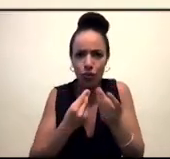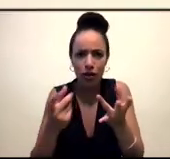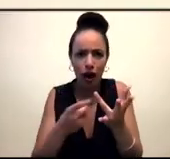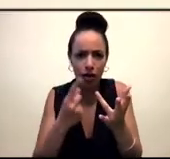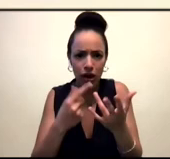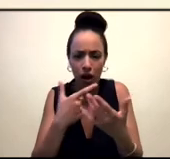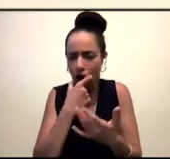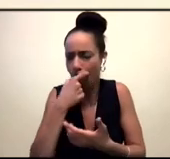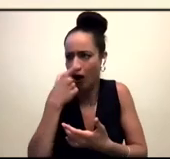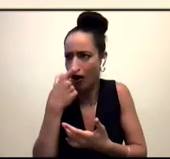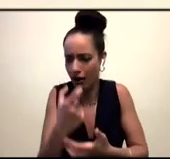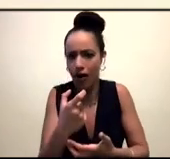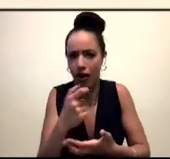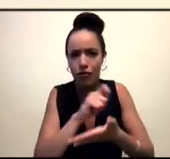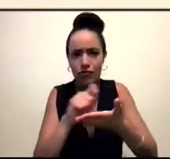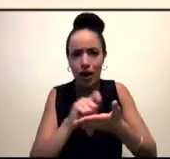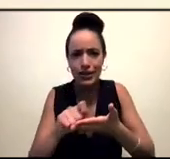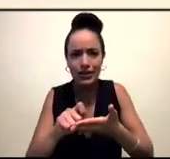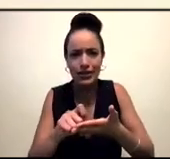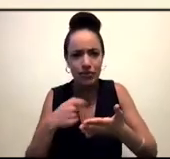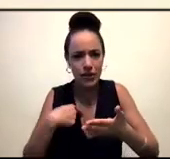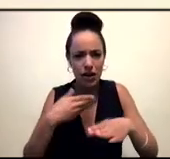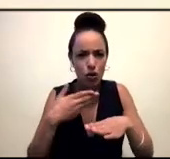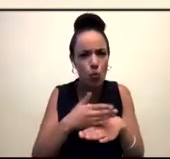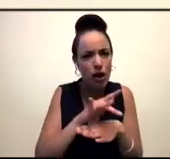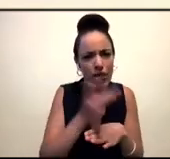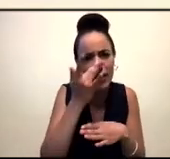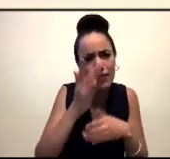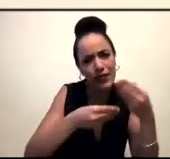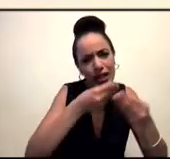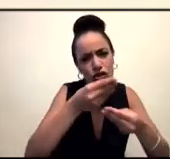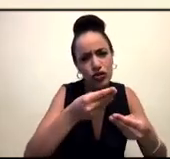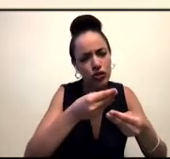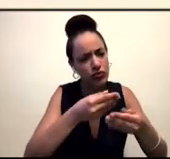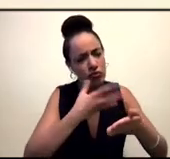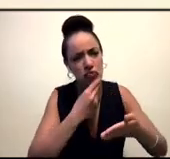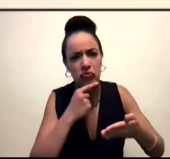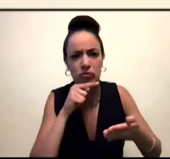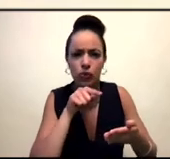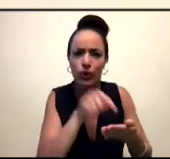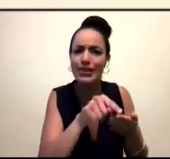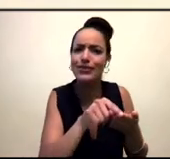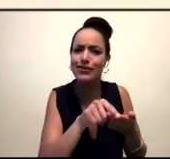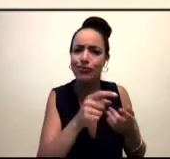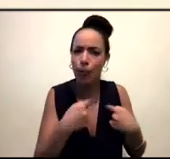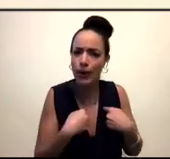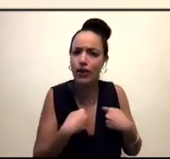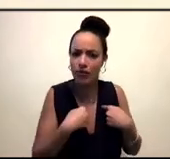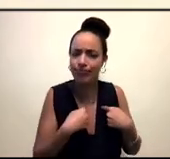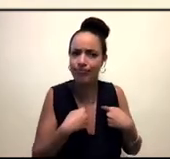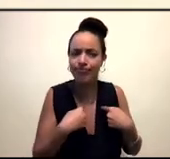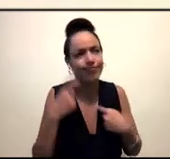when I think about working in fiction as a form, long-form fiction especially, I mean, I